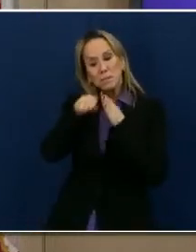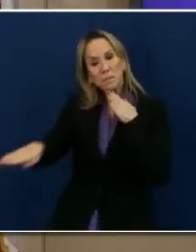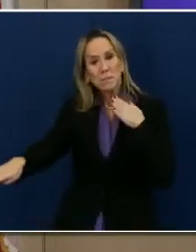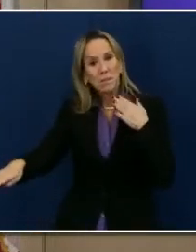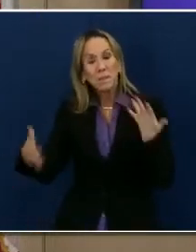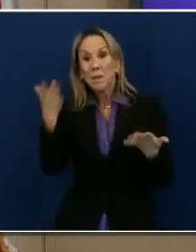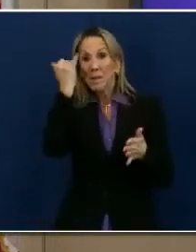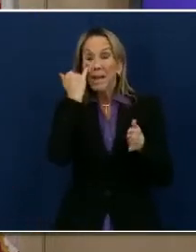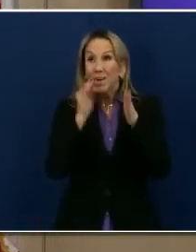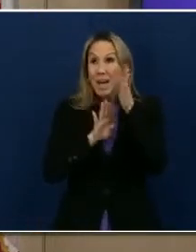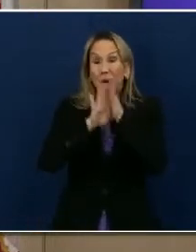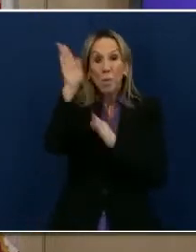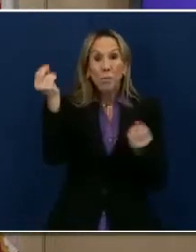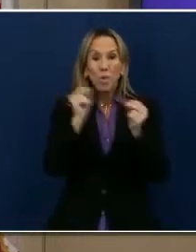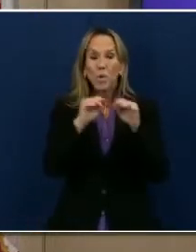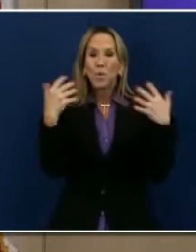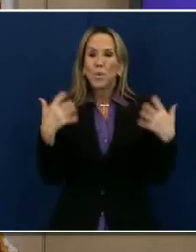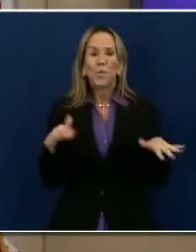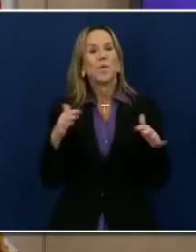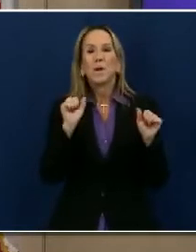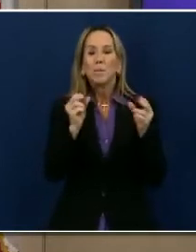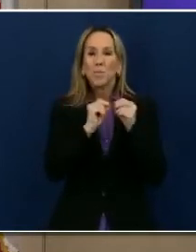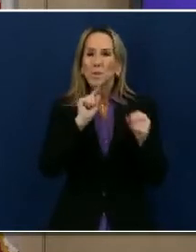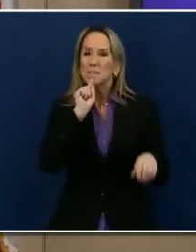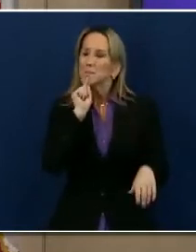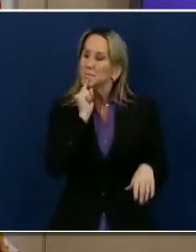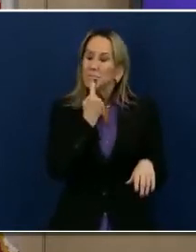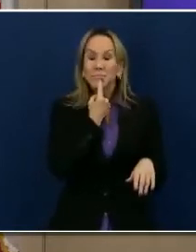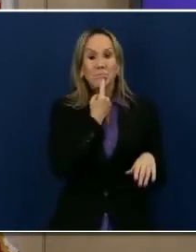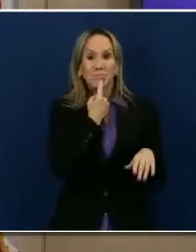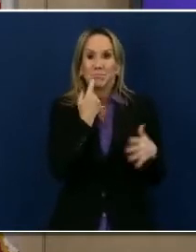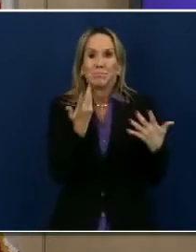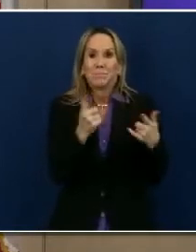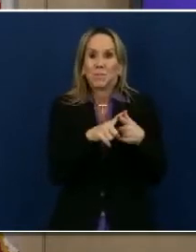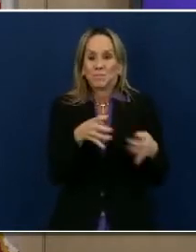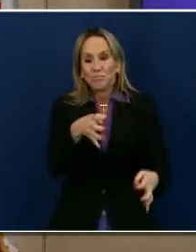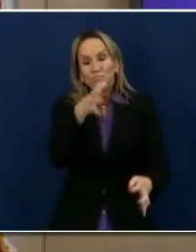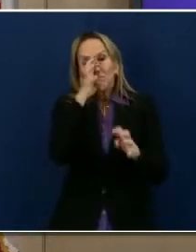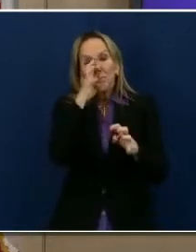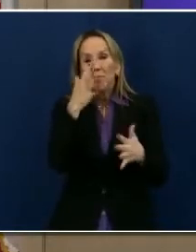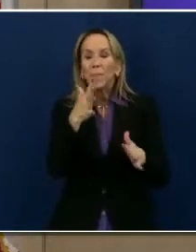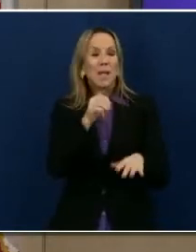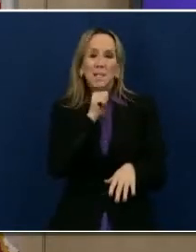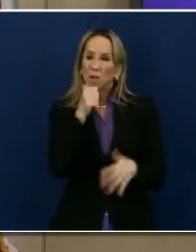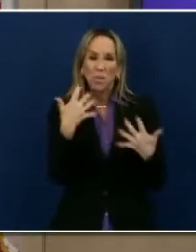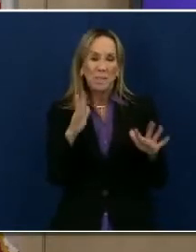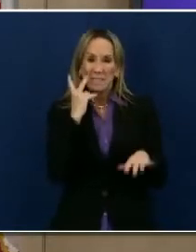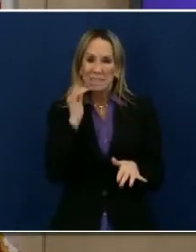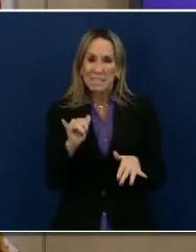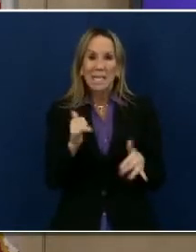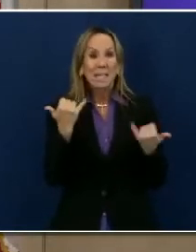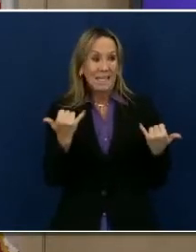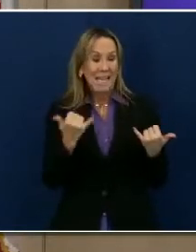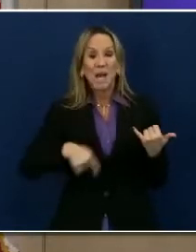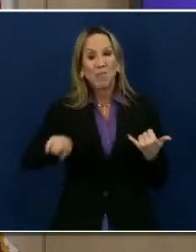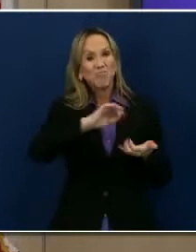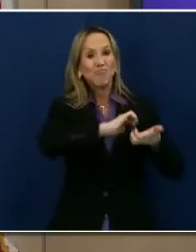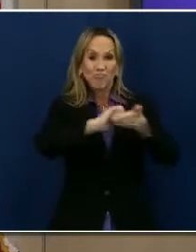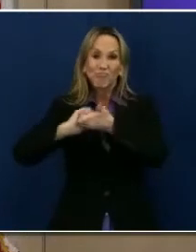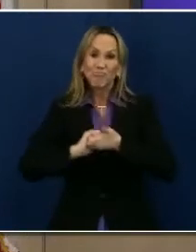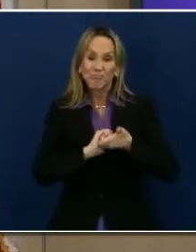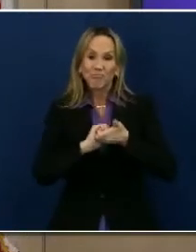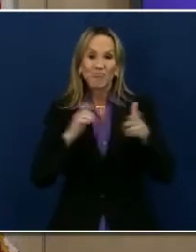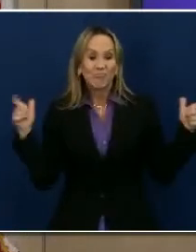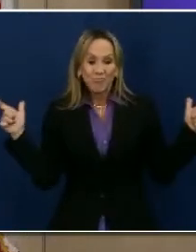require much more severe measures to try and contain the spread. We don't want that. Let's all come together. Let's slow the spread. And